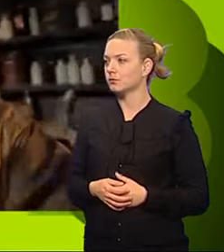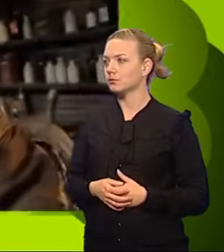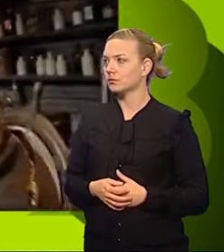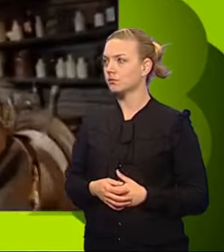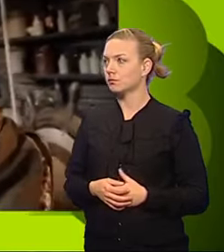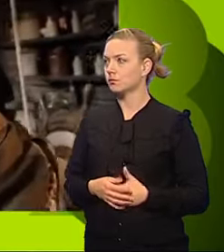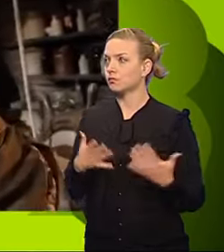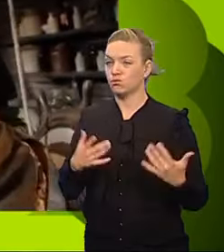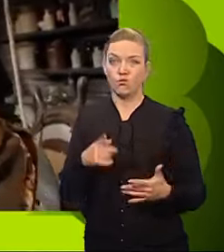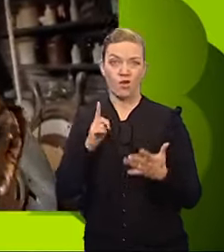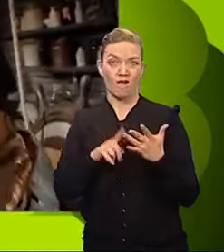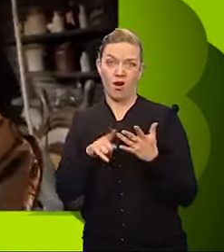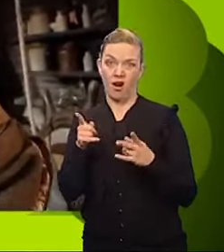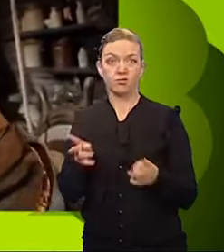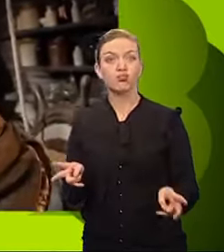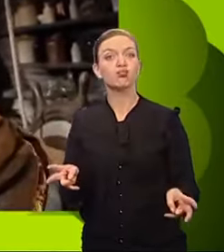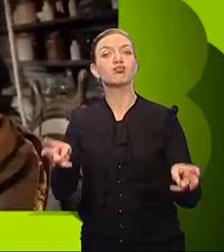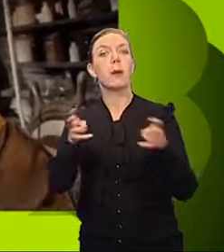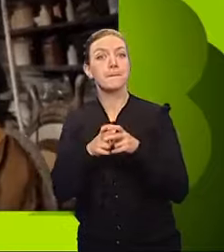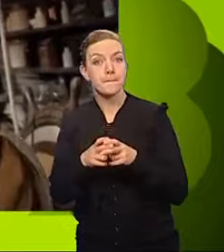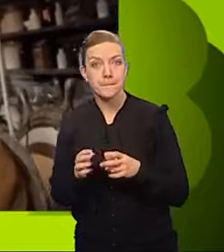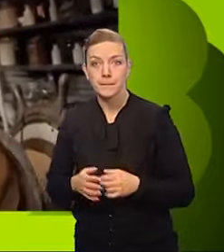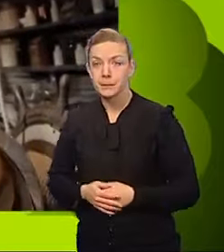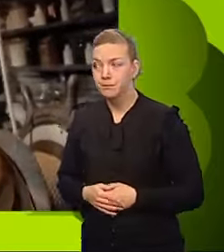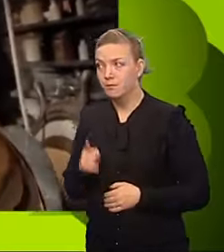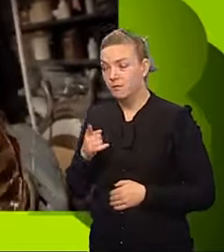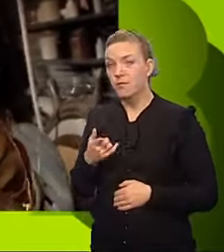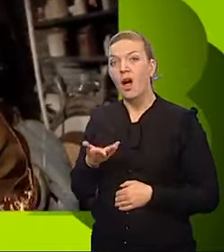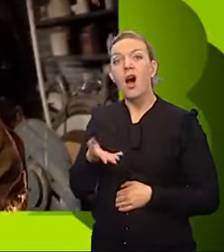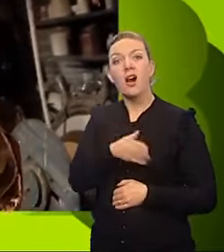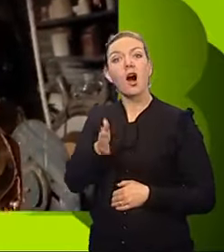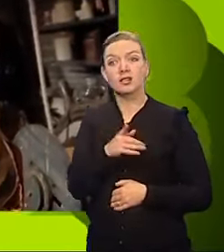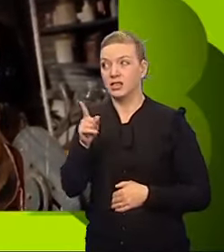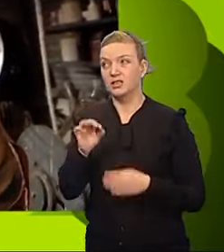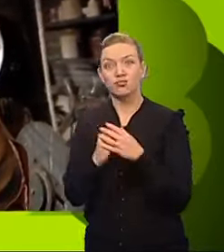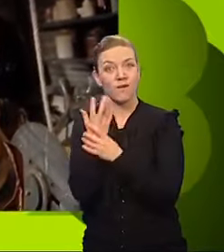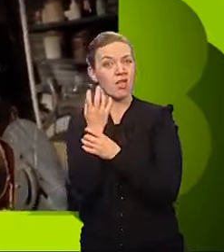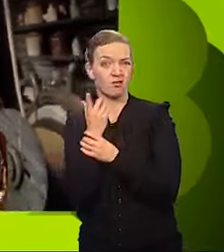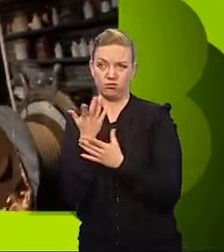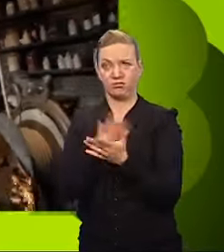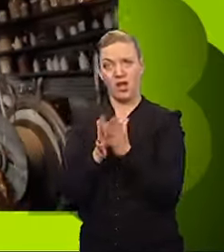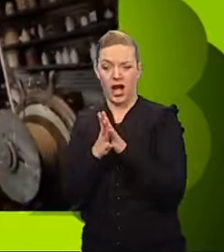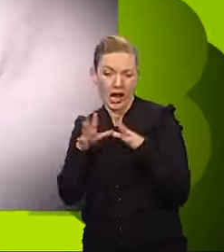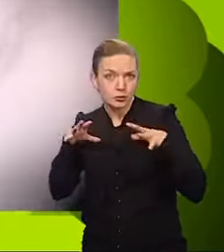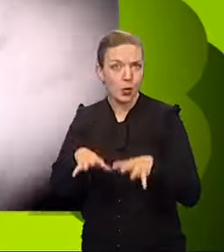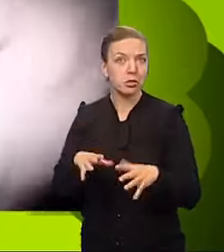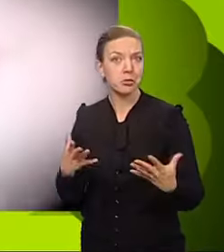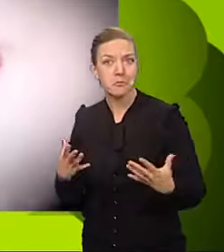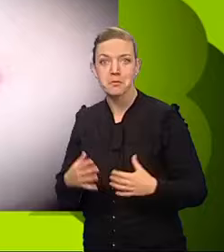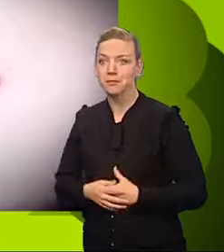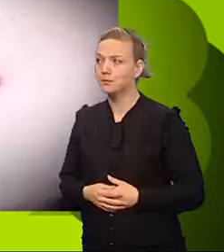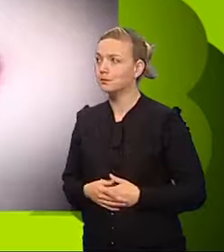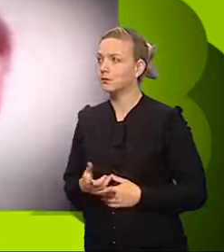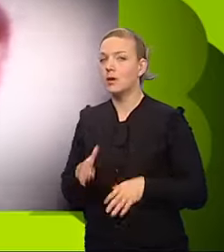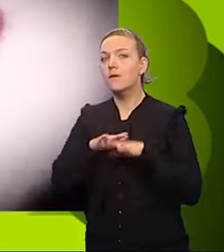Olivia is trapped. When it comes to gardening, Greenfingers is very hands-on. Floor